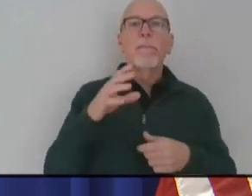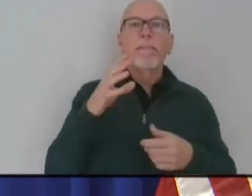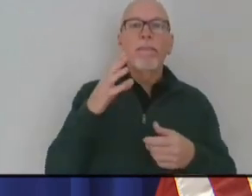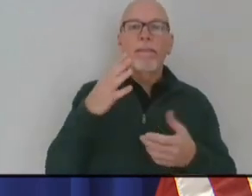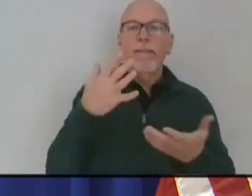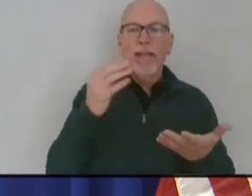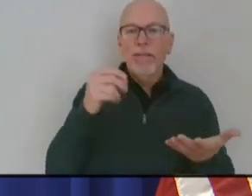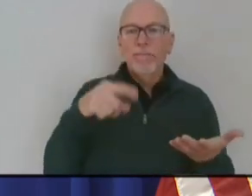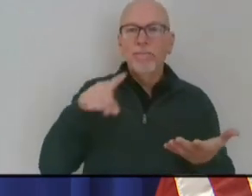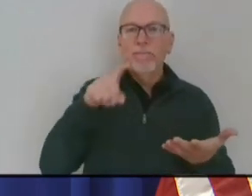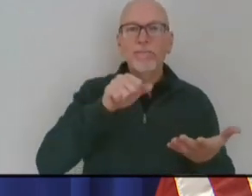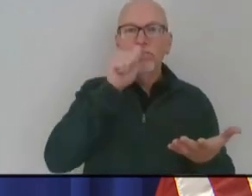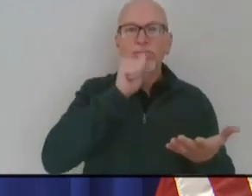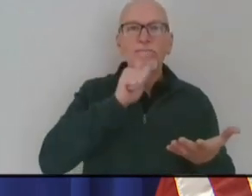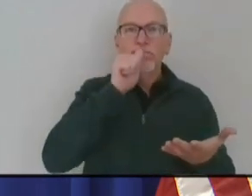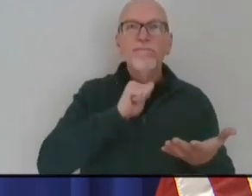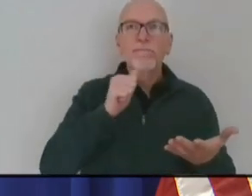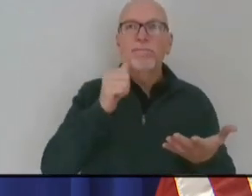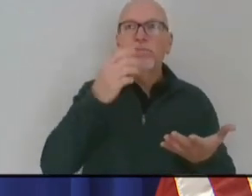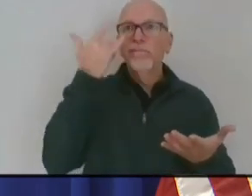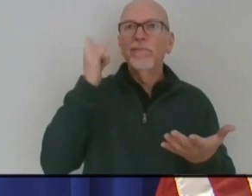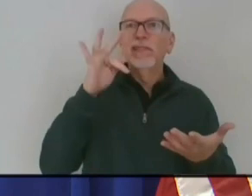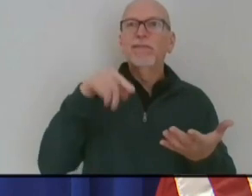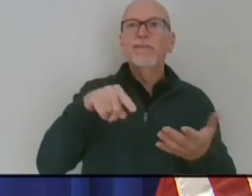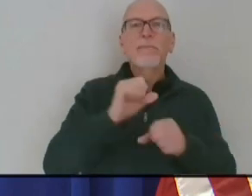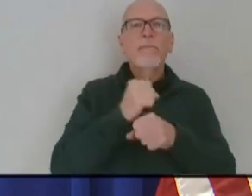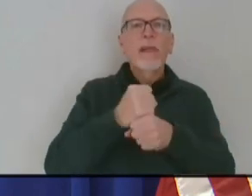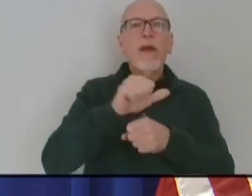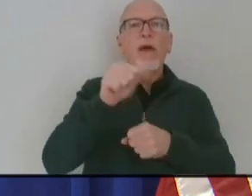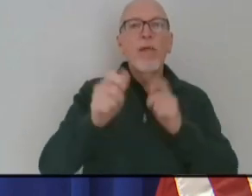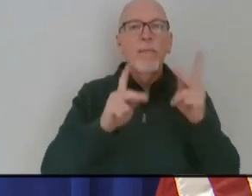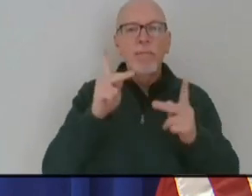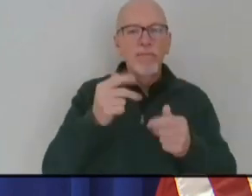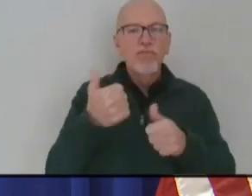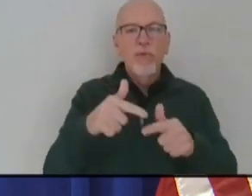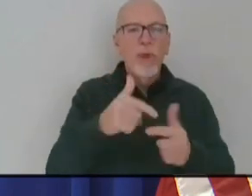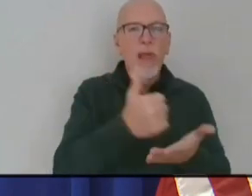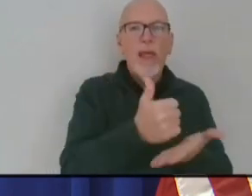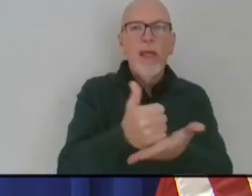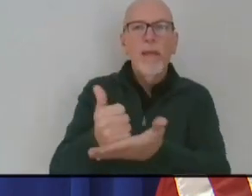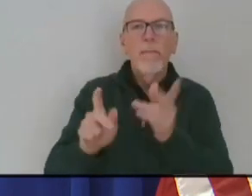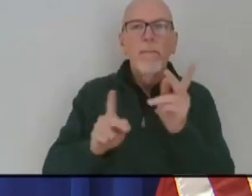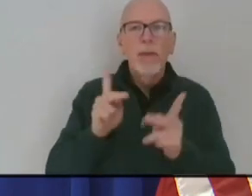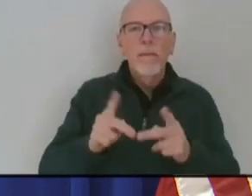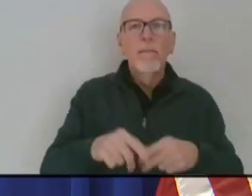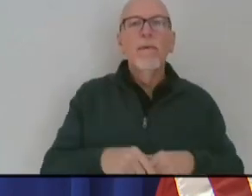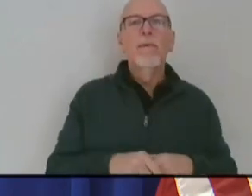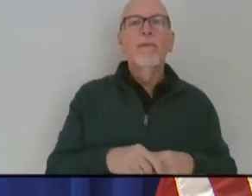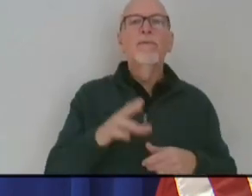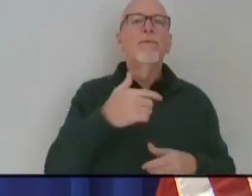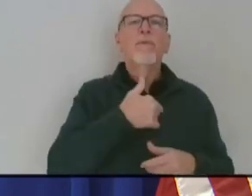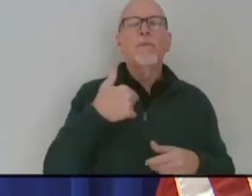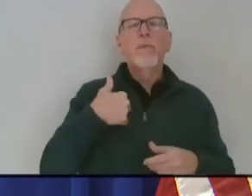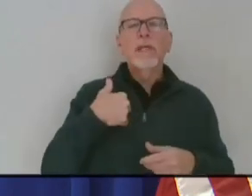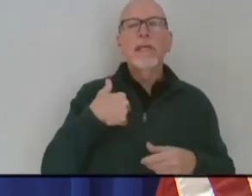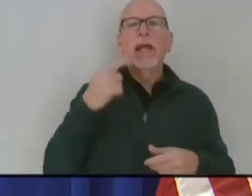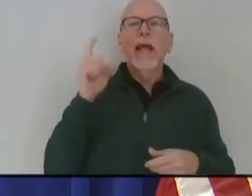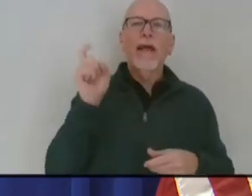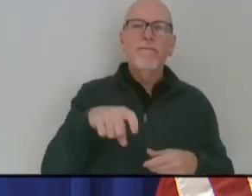all on behalf of trying to make other people better. And so we have got to,